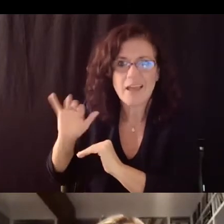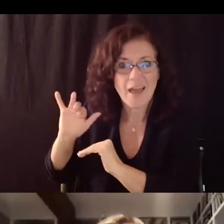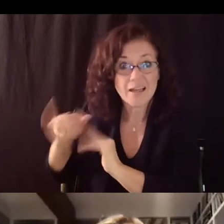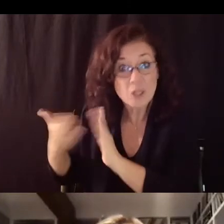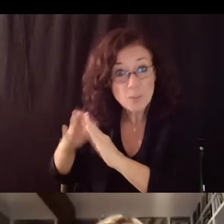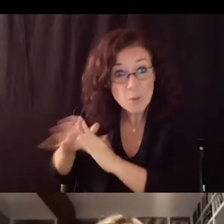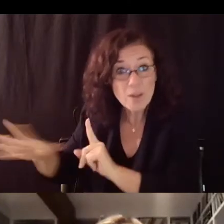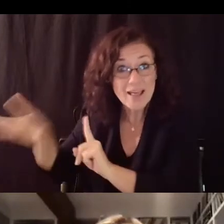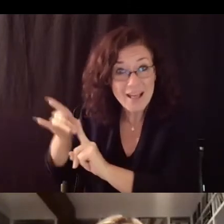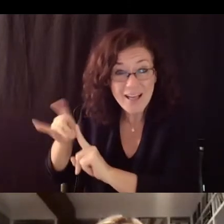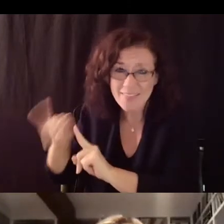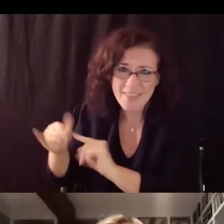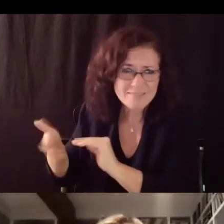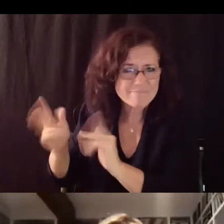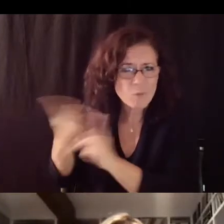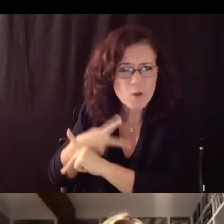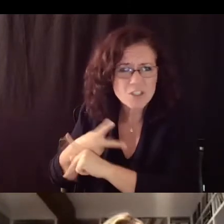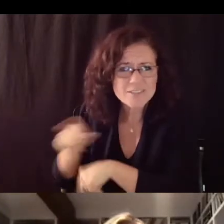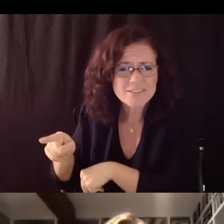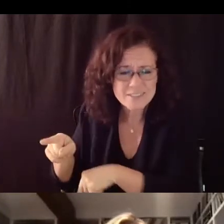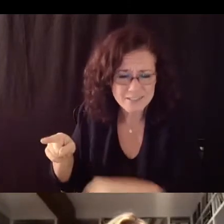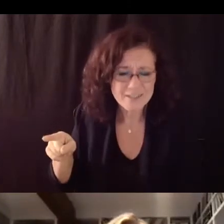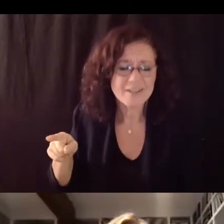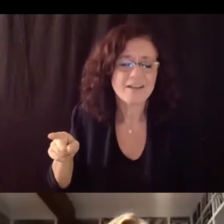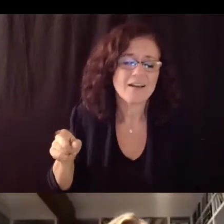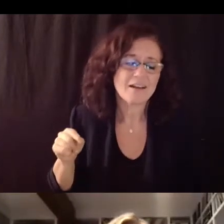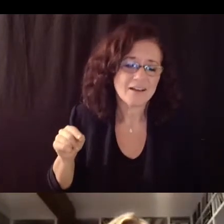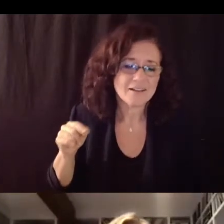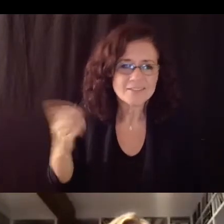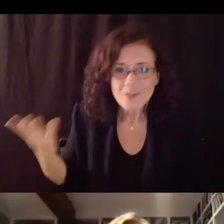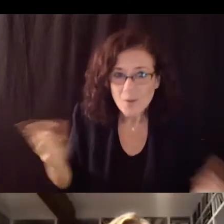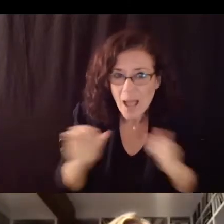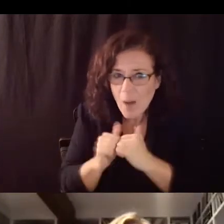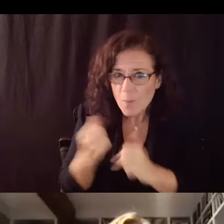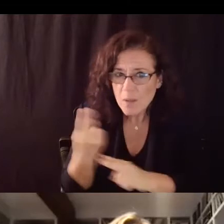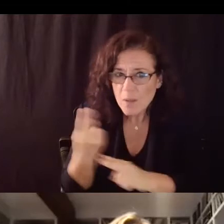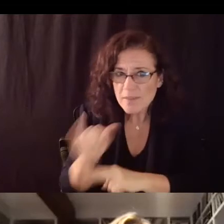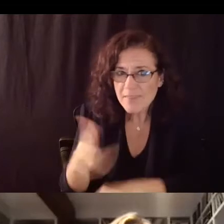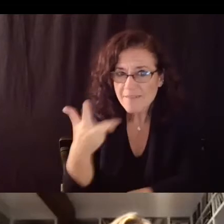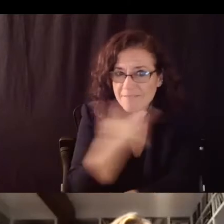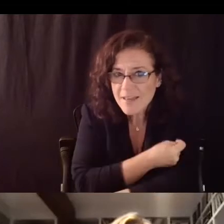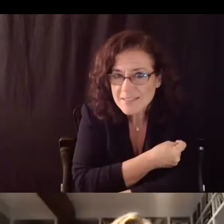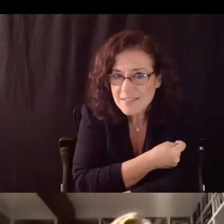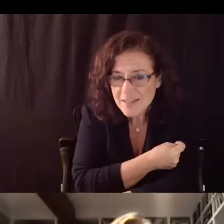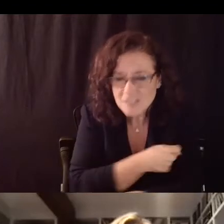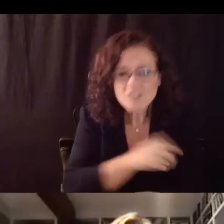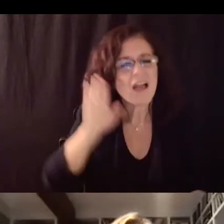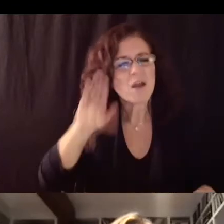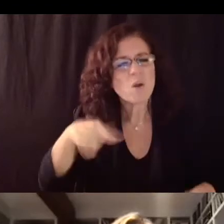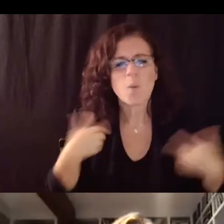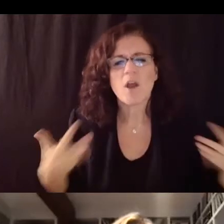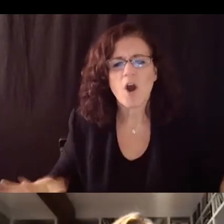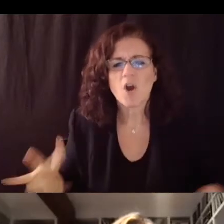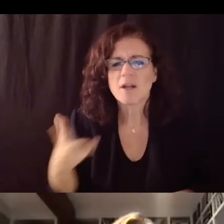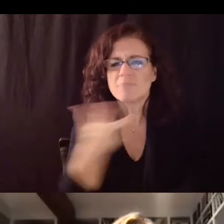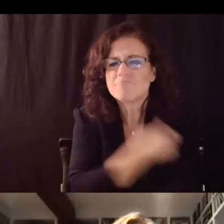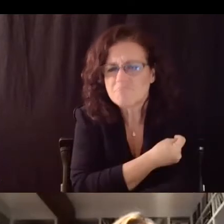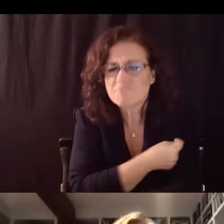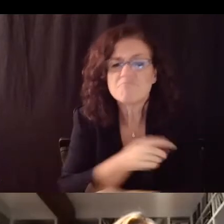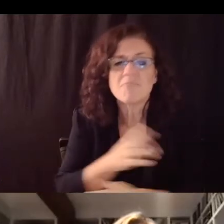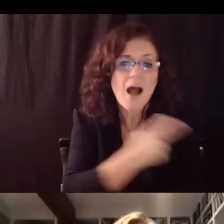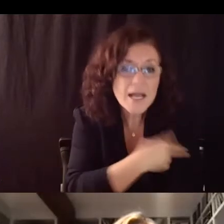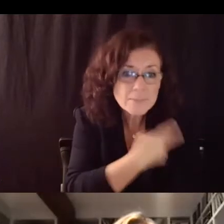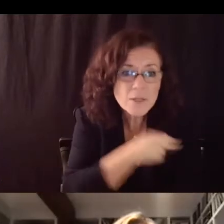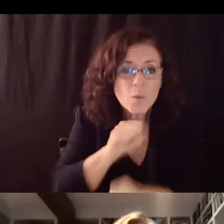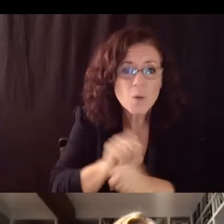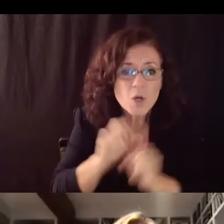as dr fiskeman said so how are we using the vaccination i know we're using our frontline workers and certainly the most priority needs to be but if